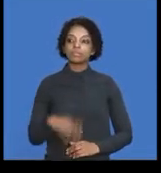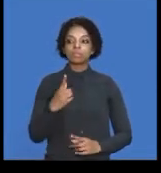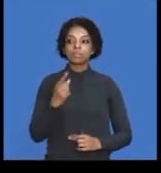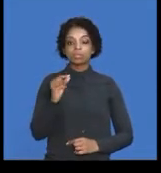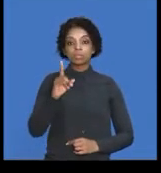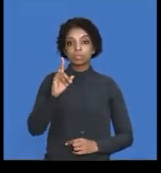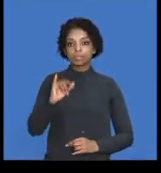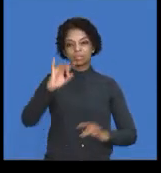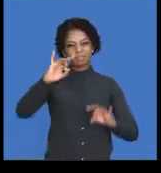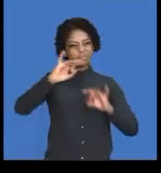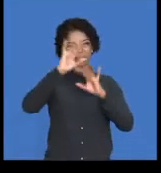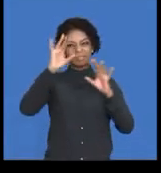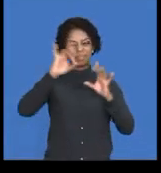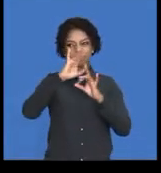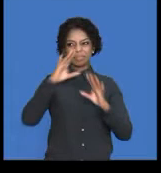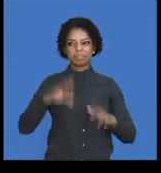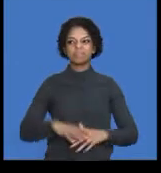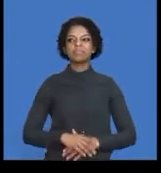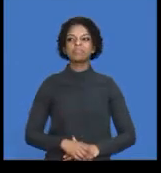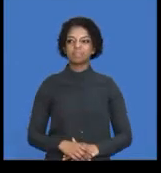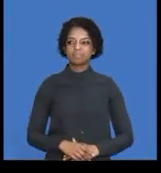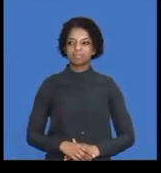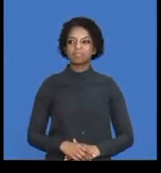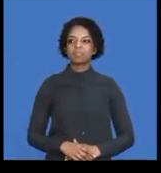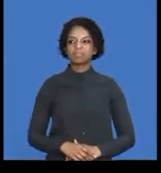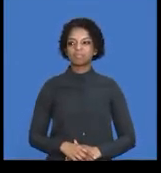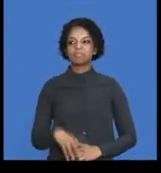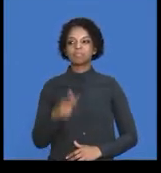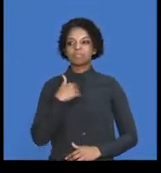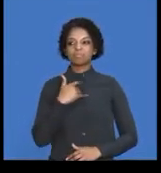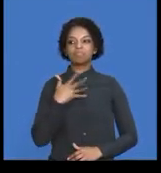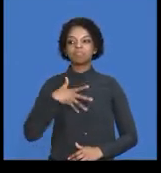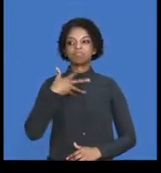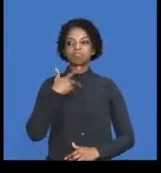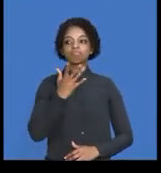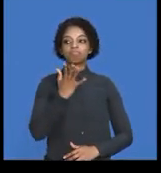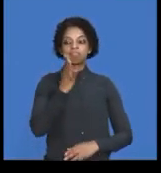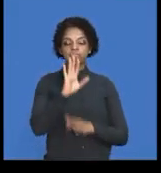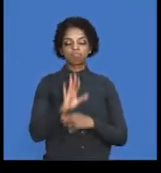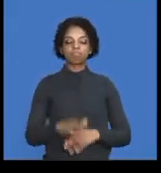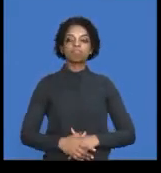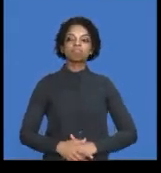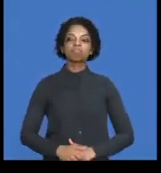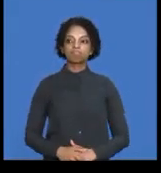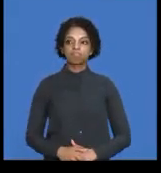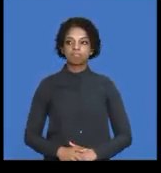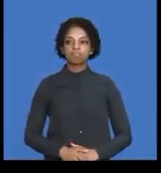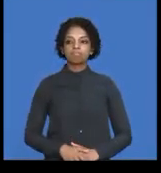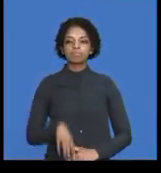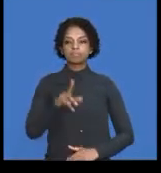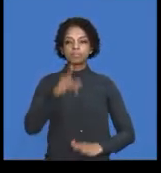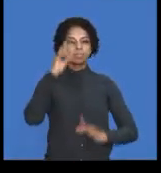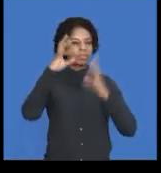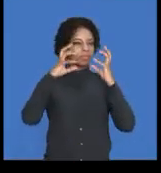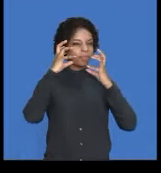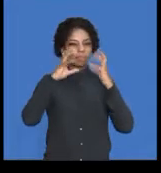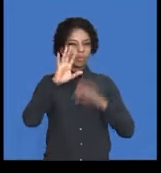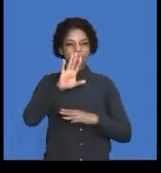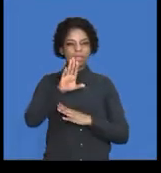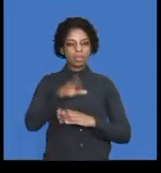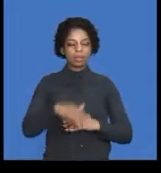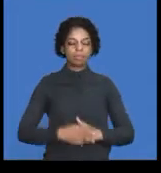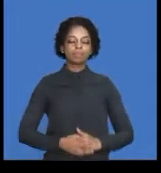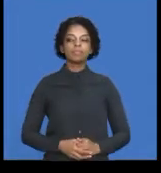redo that so we have a bit of clarity. Let's just pick that up. I just want to show you this here. Let's not get